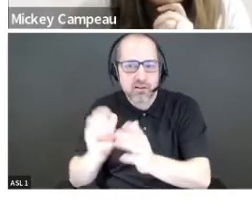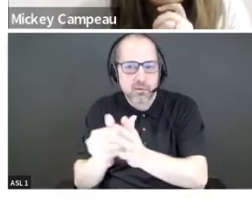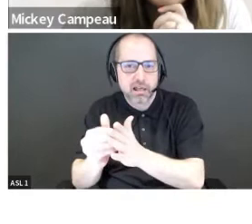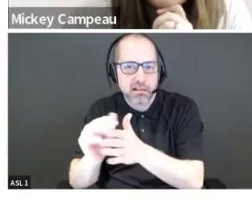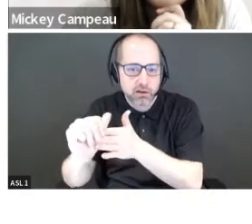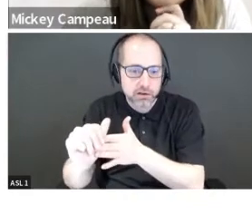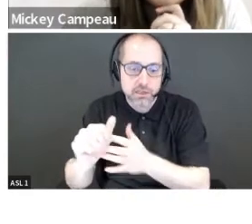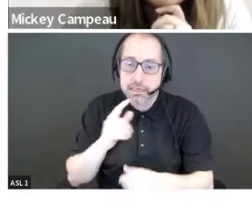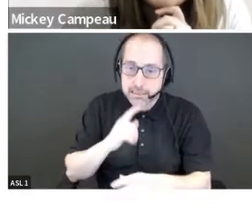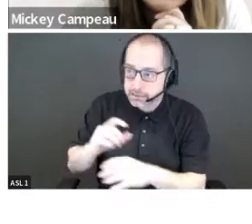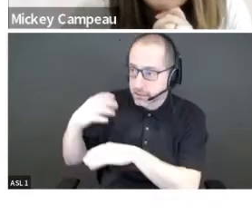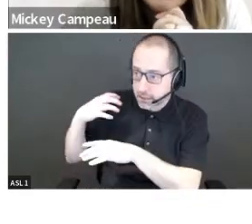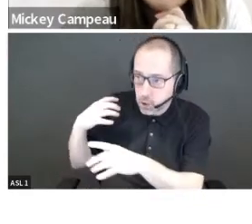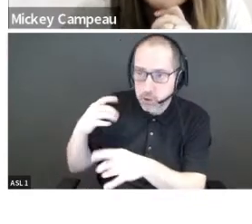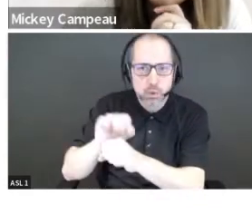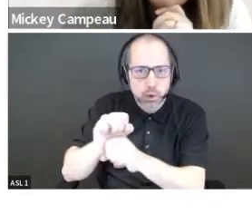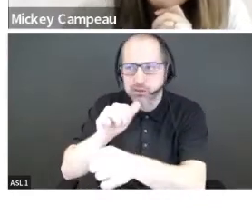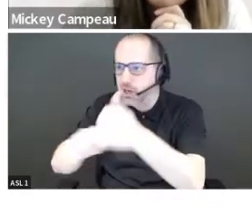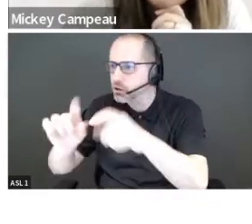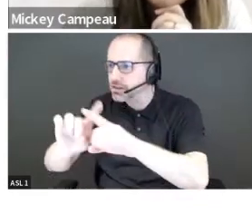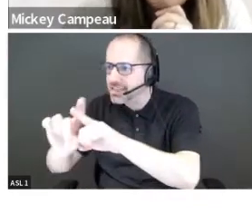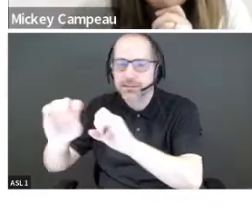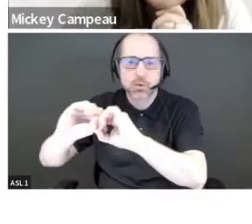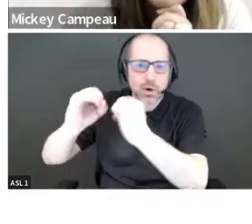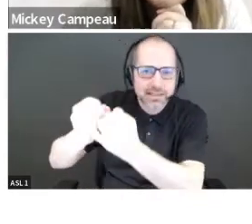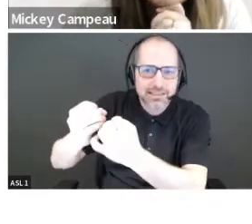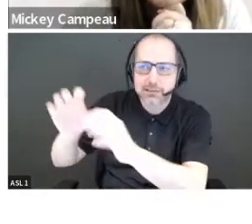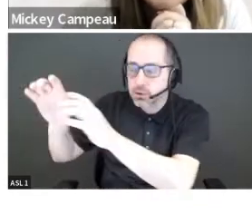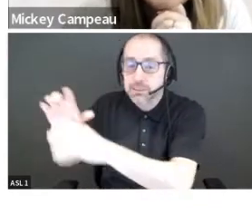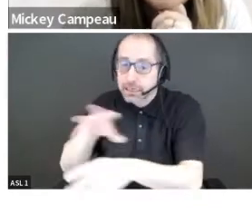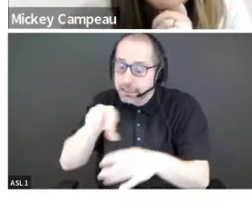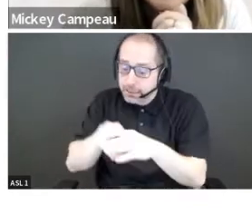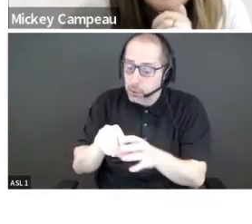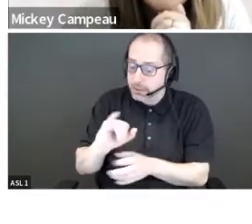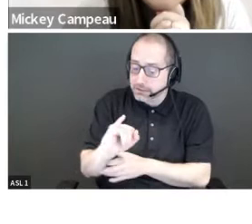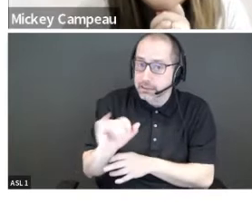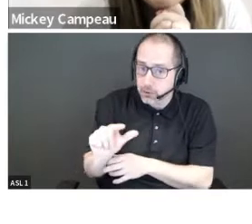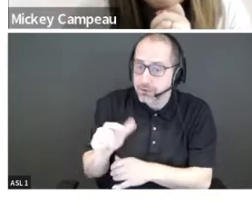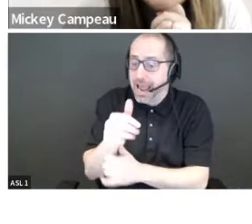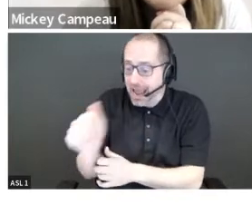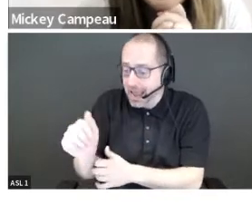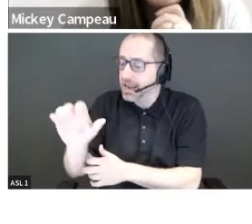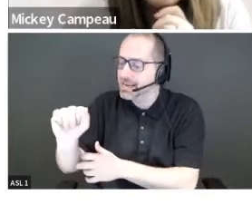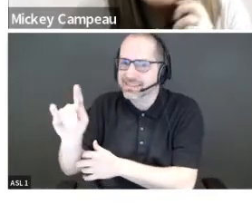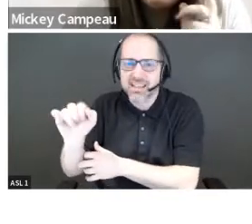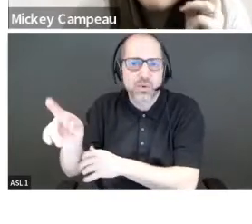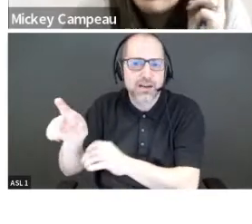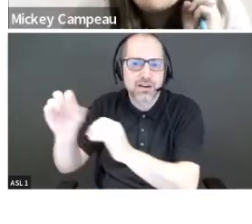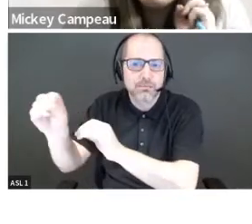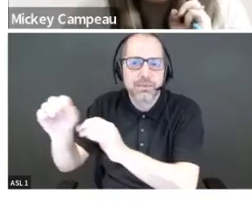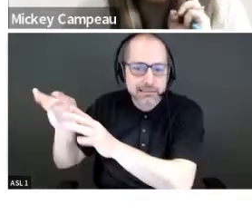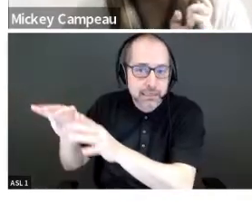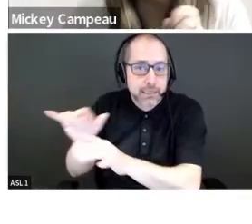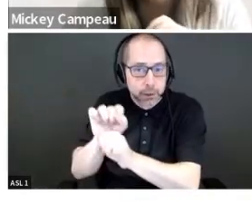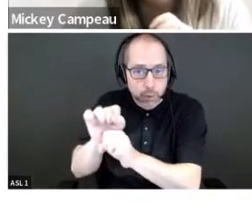at several organizations and accelerators, including Innovation Wealth and the Accelerator Center. Melissa's passion working with